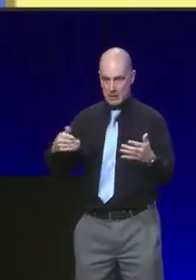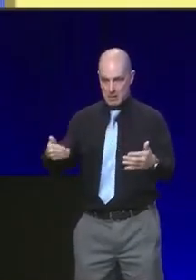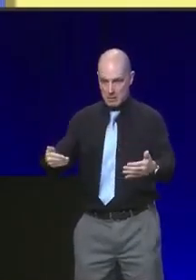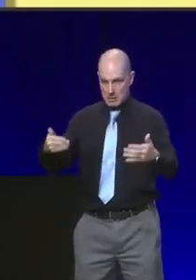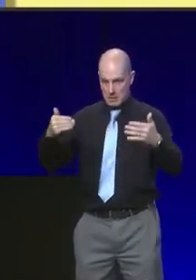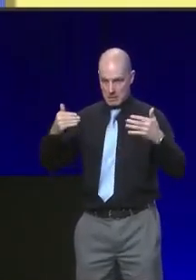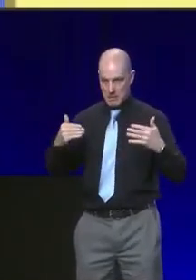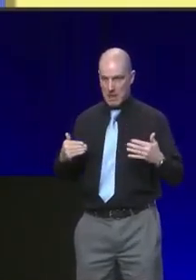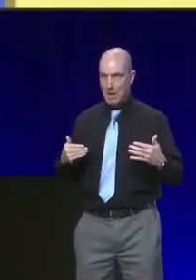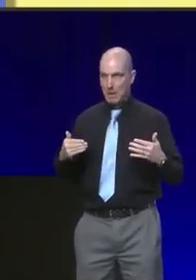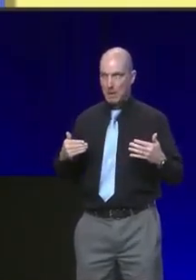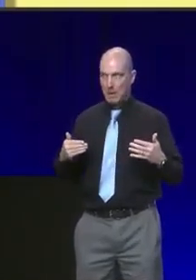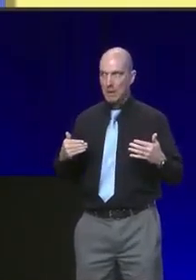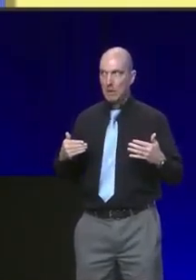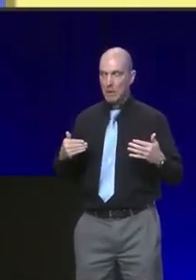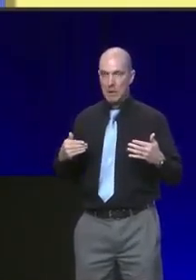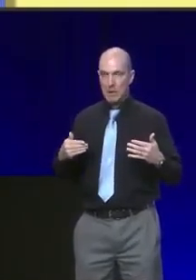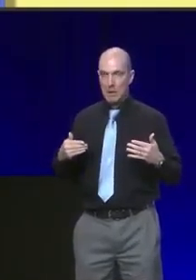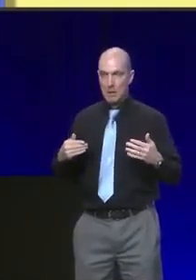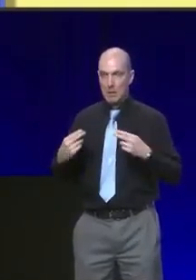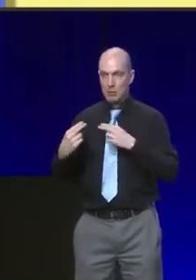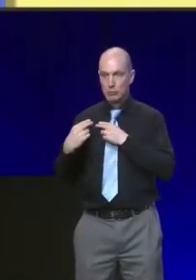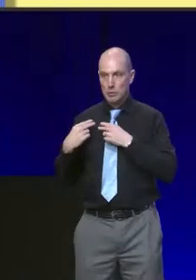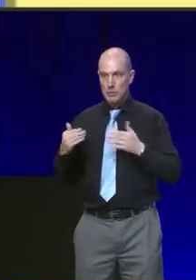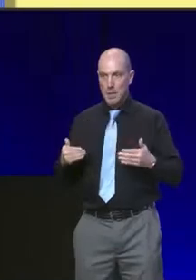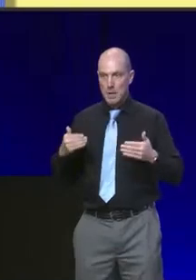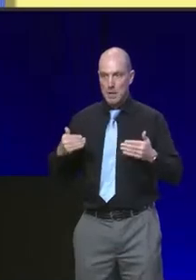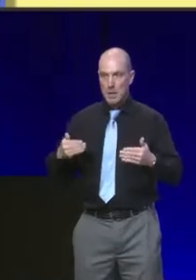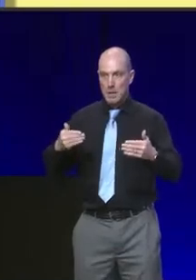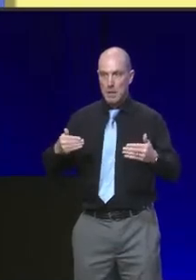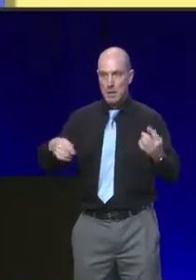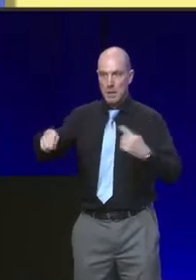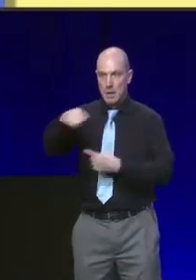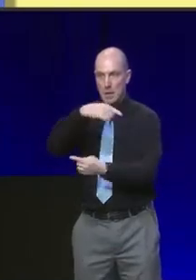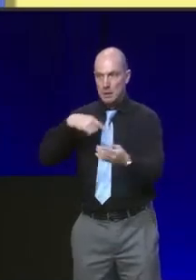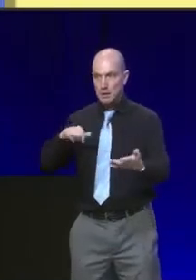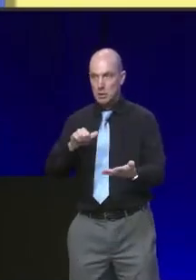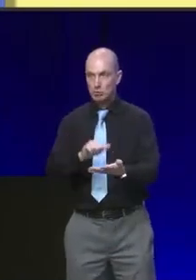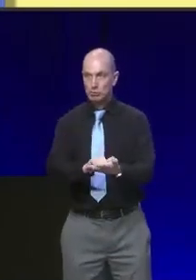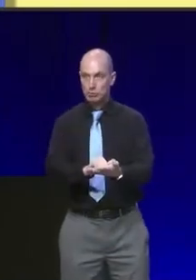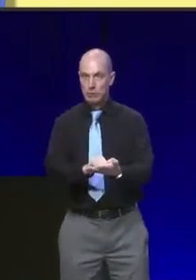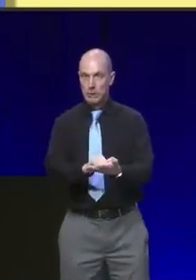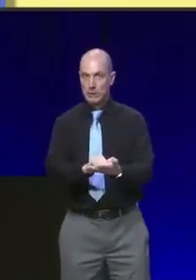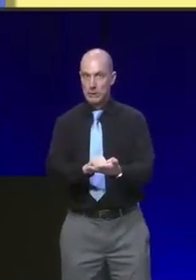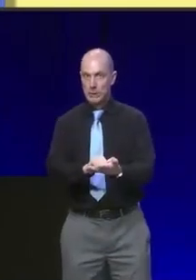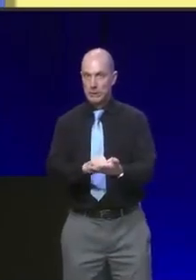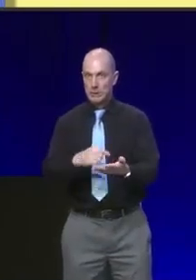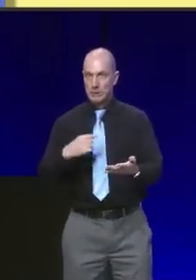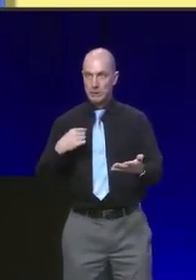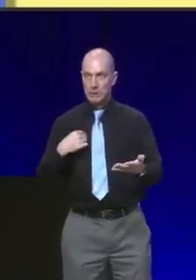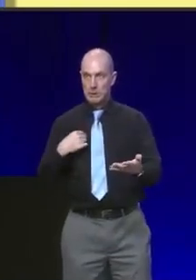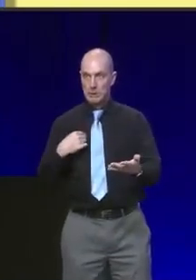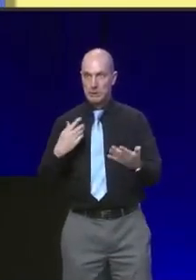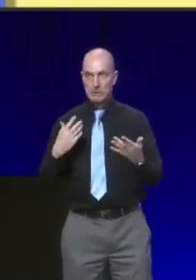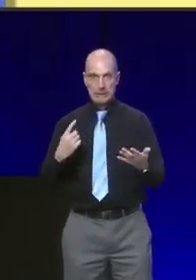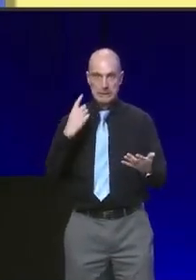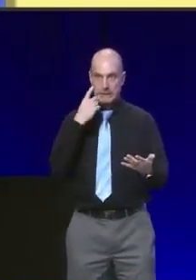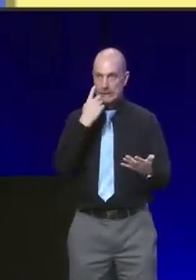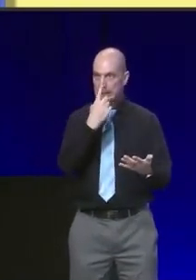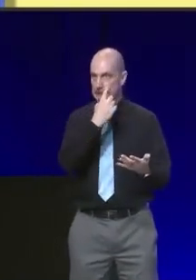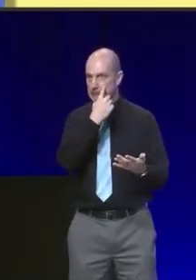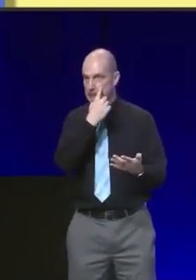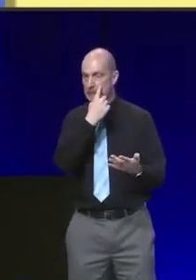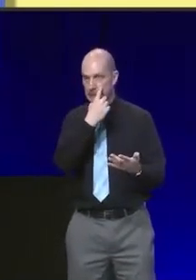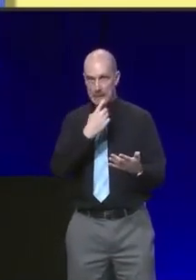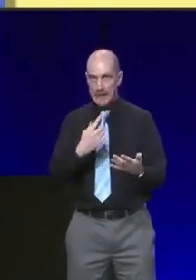the torch on to us. Over the years, I've been privileged to have a front row seat as this nation has steadily grown in confidence,